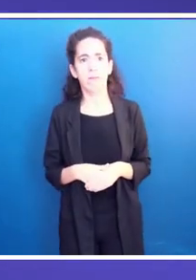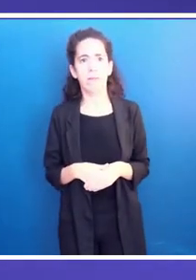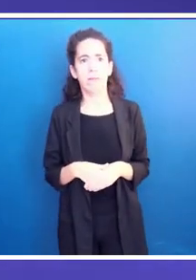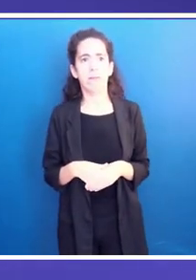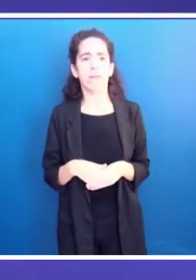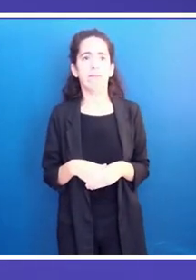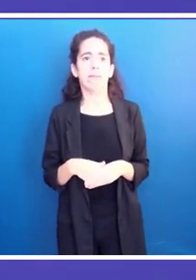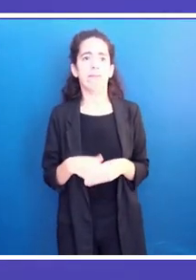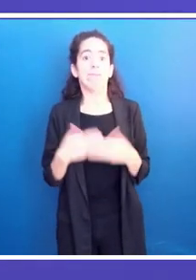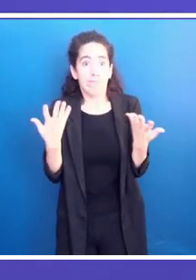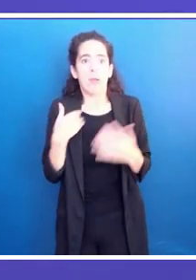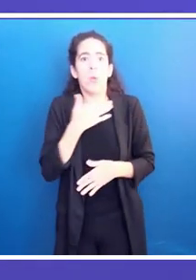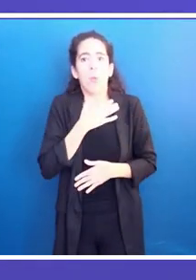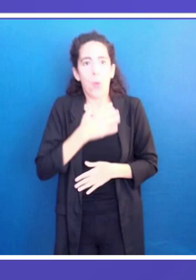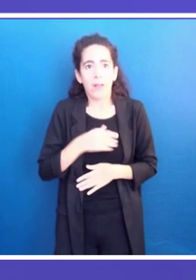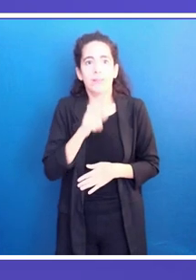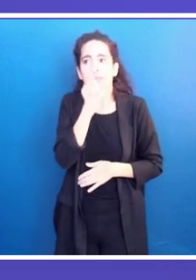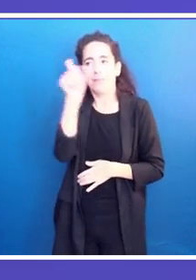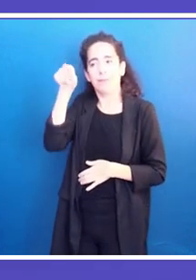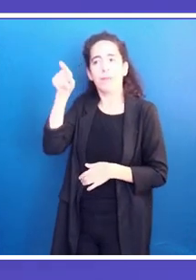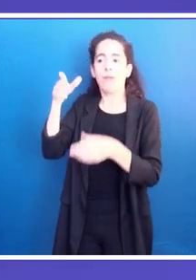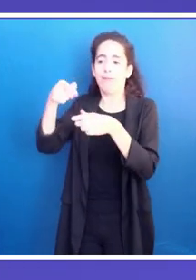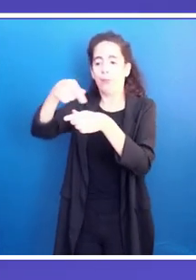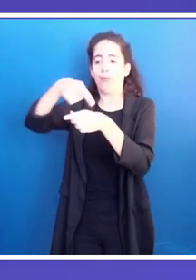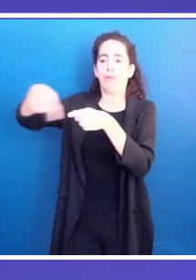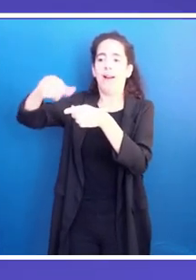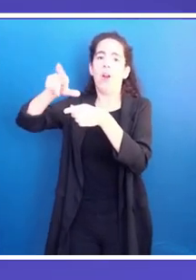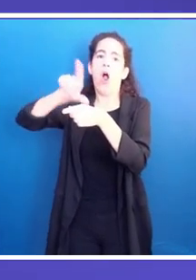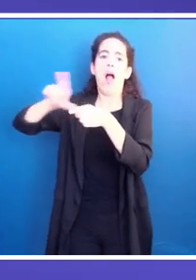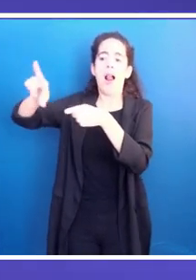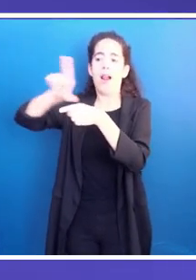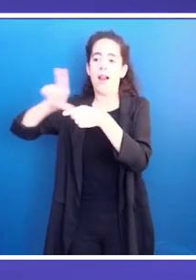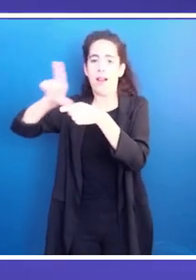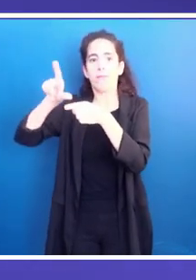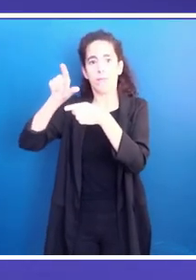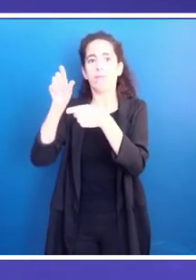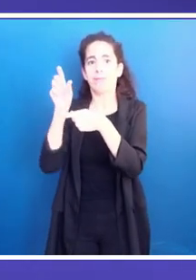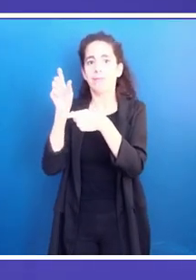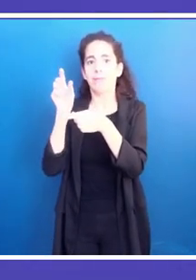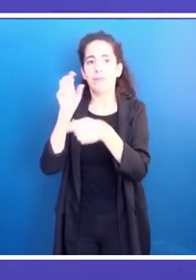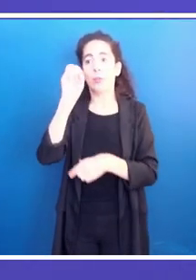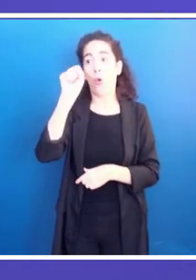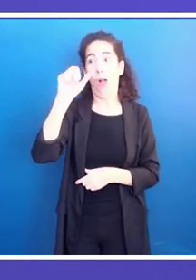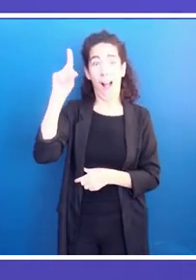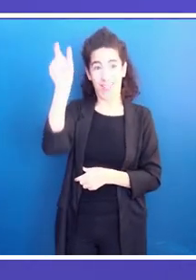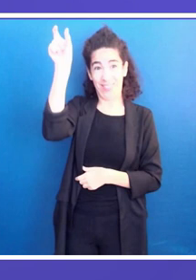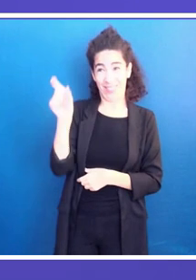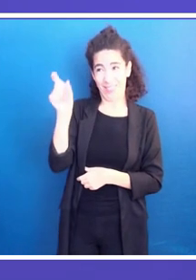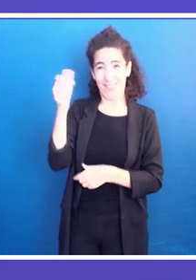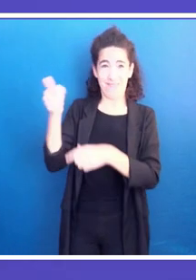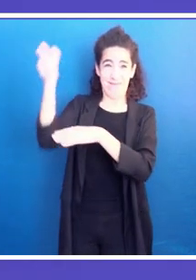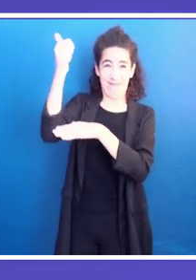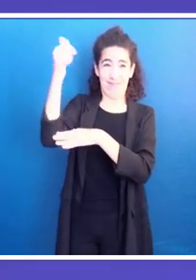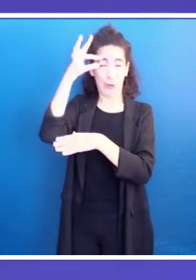has become the head of this municipality of the capital, she has adopted many policies and strategies in